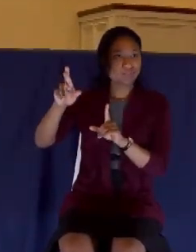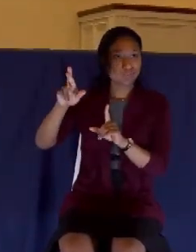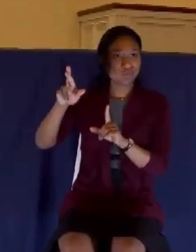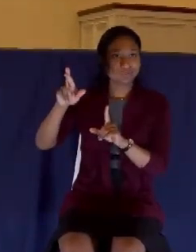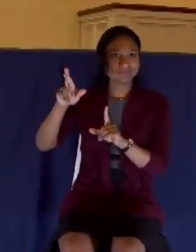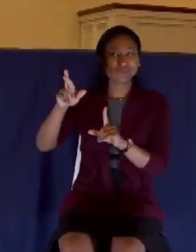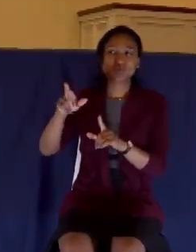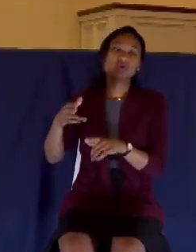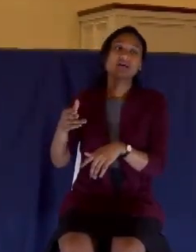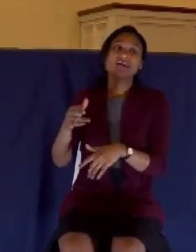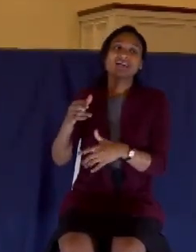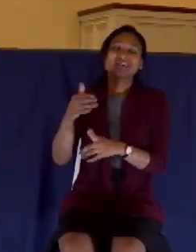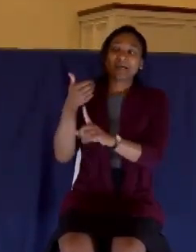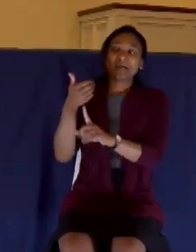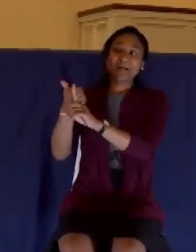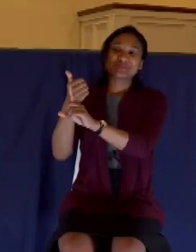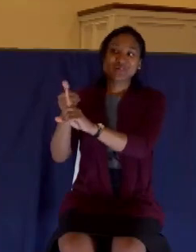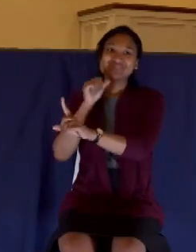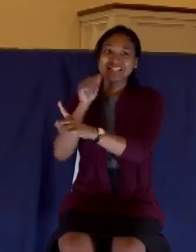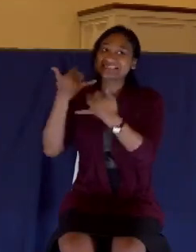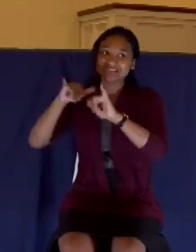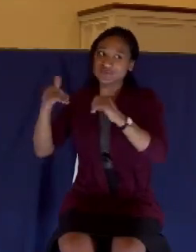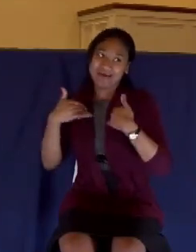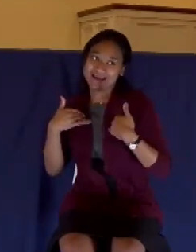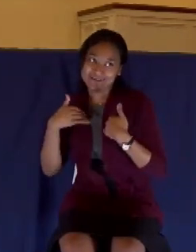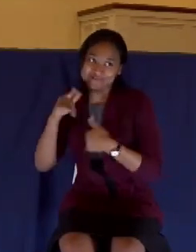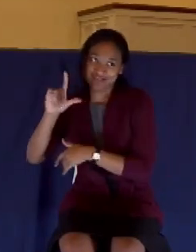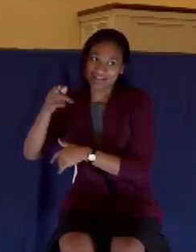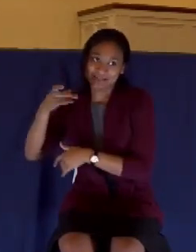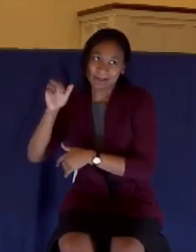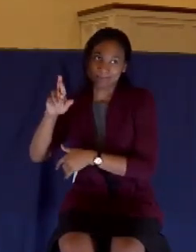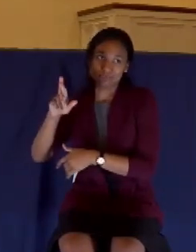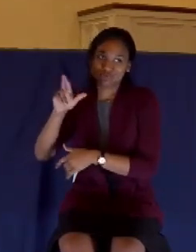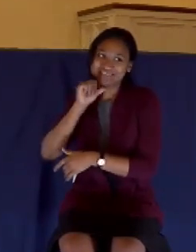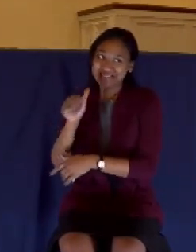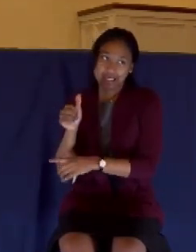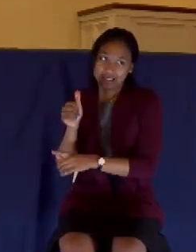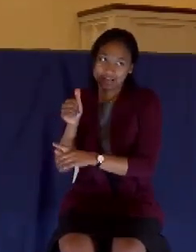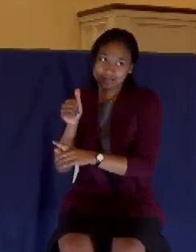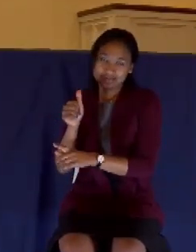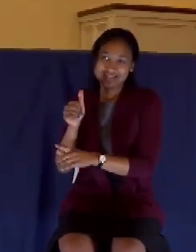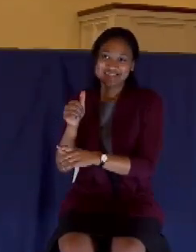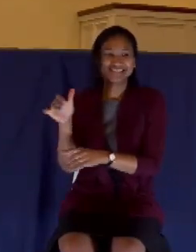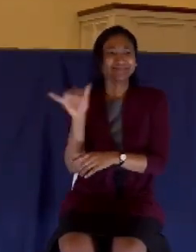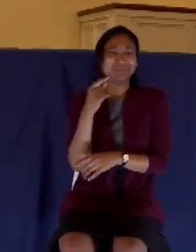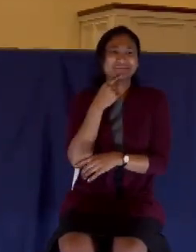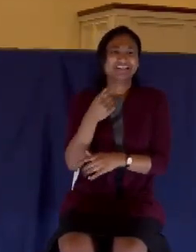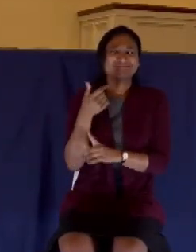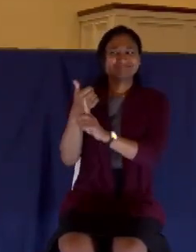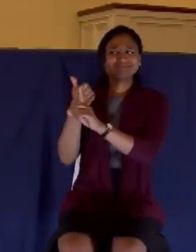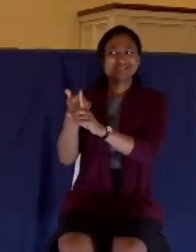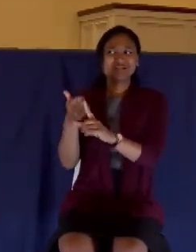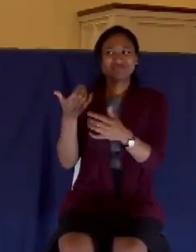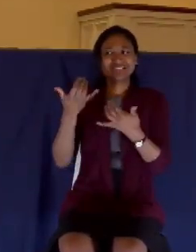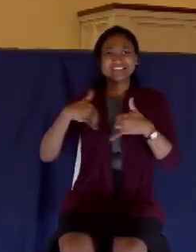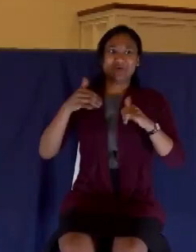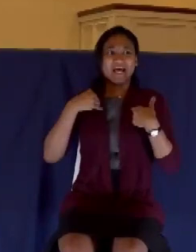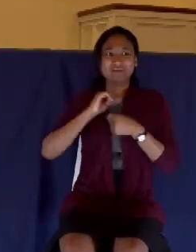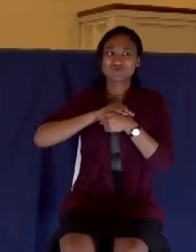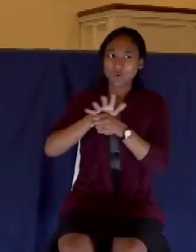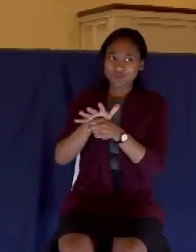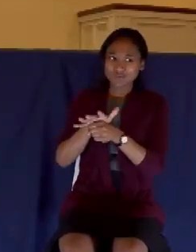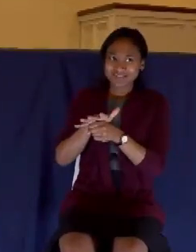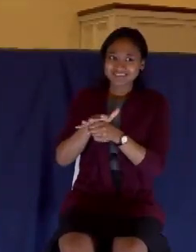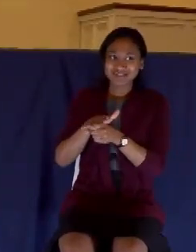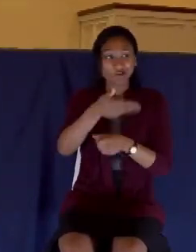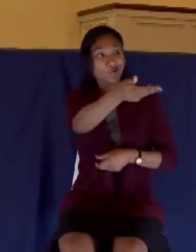-19 and saying, look, I just tested positive, but I'm having a dinner party. Would you like to come? You wouldn't do that. A person wouldn't go to a house of